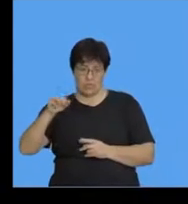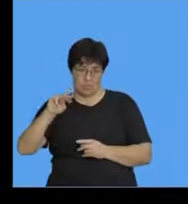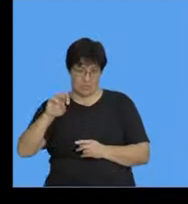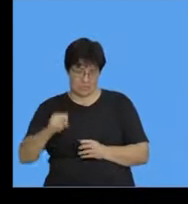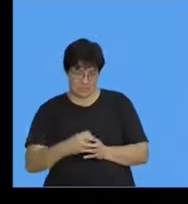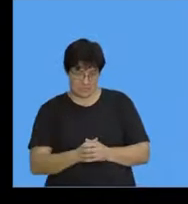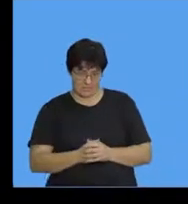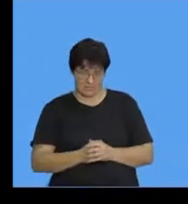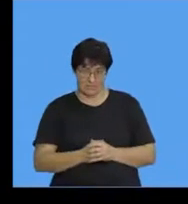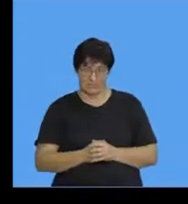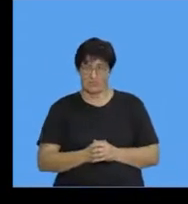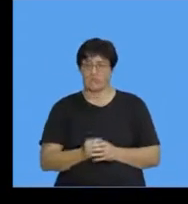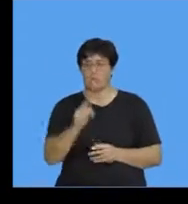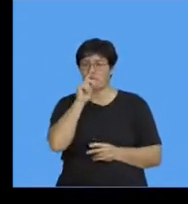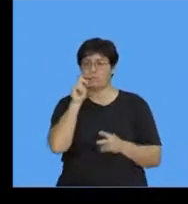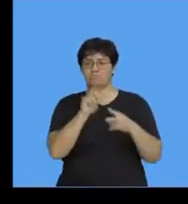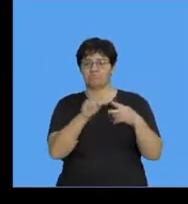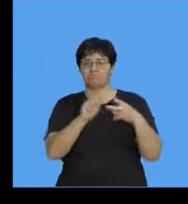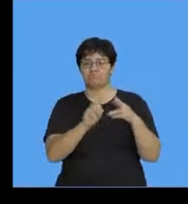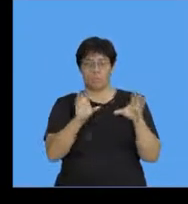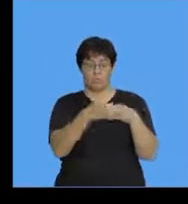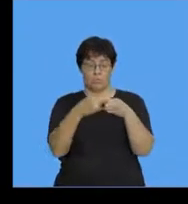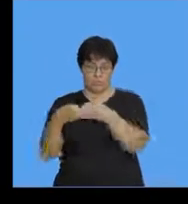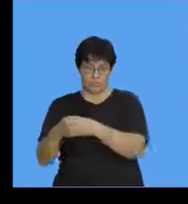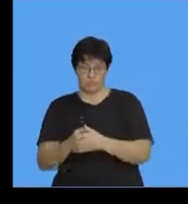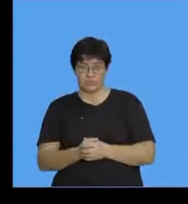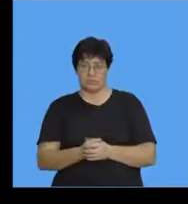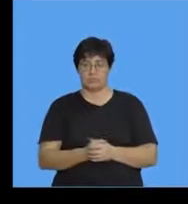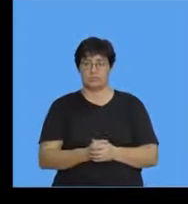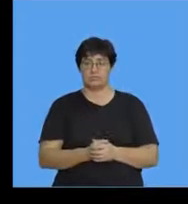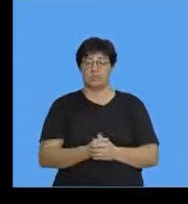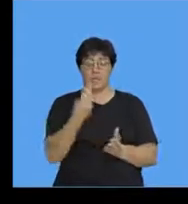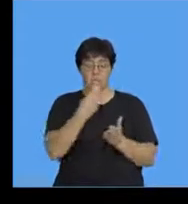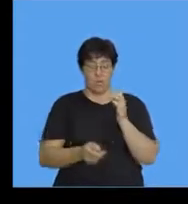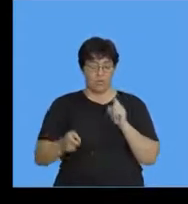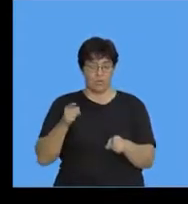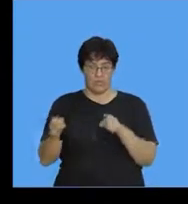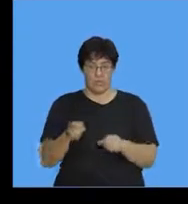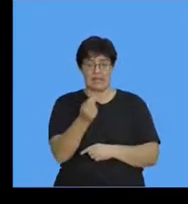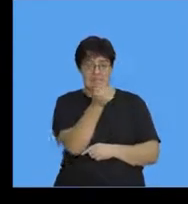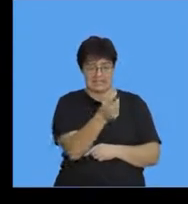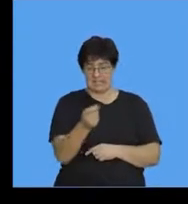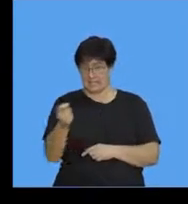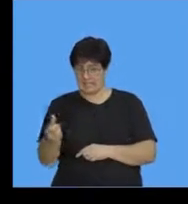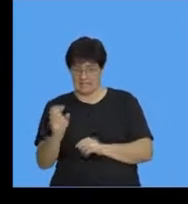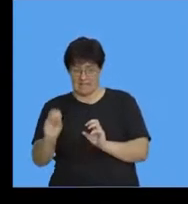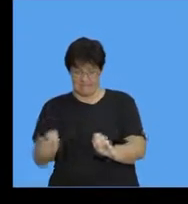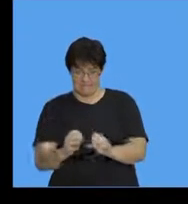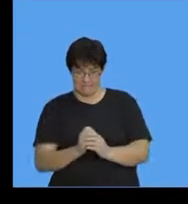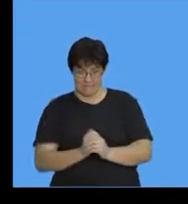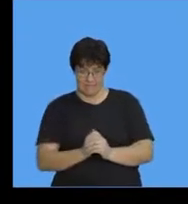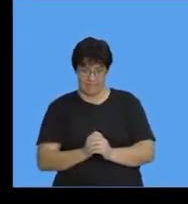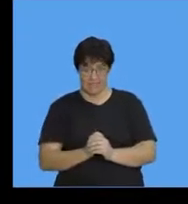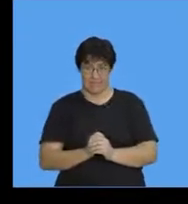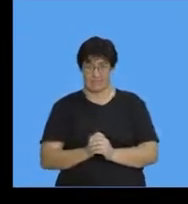angiosperms now guys when we look at these two groups both of them have seeds so both of